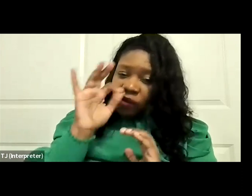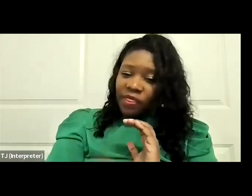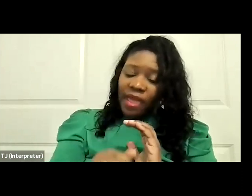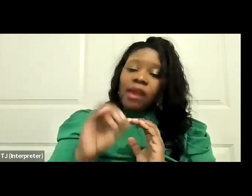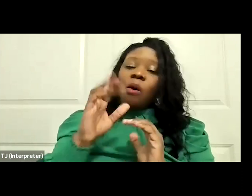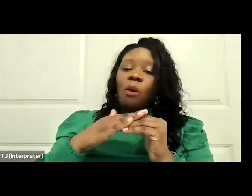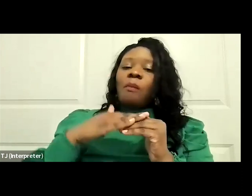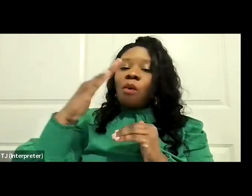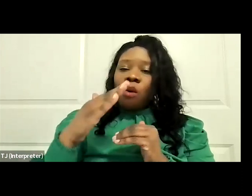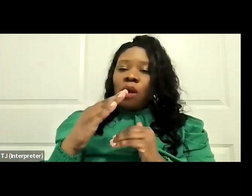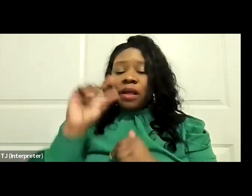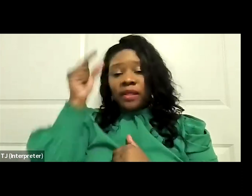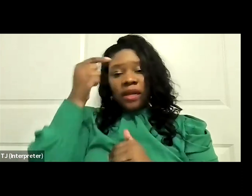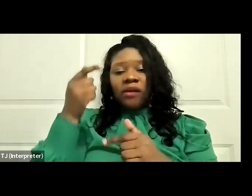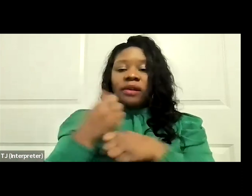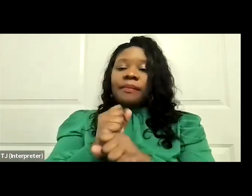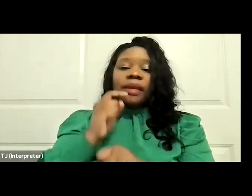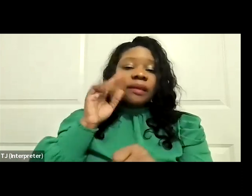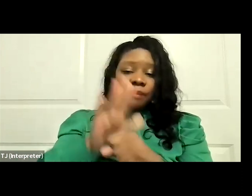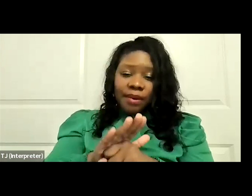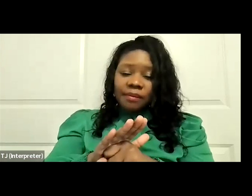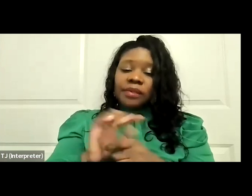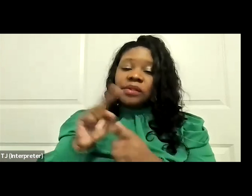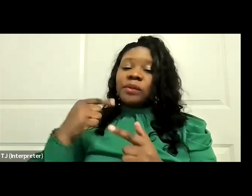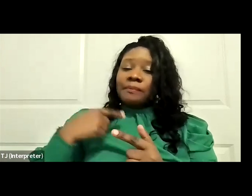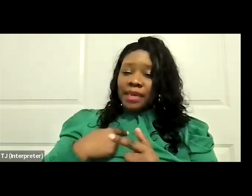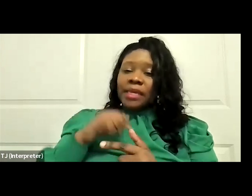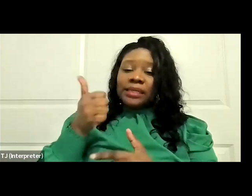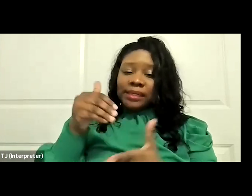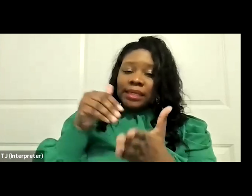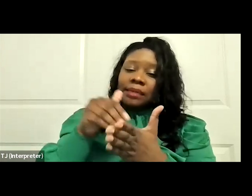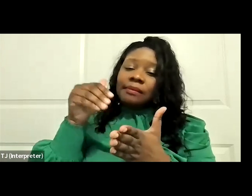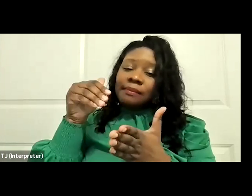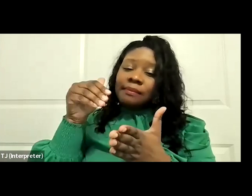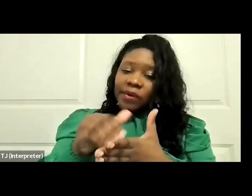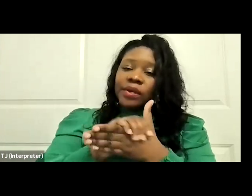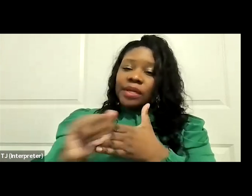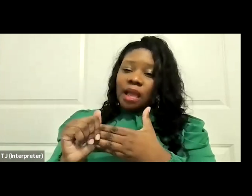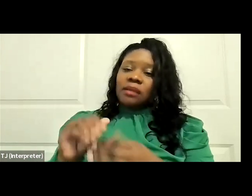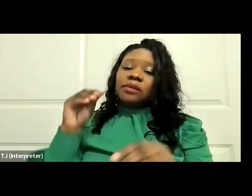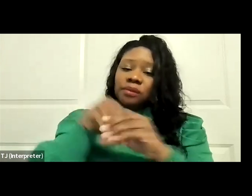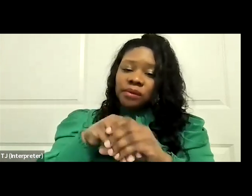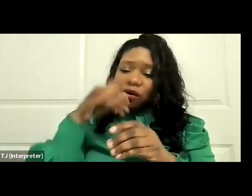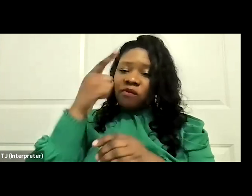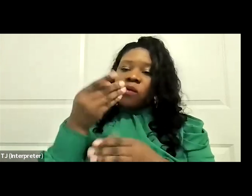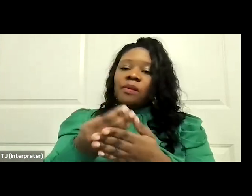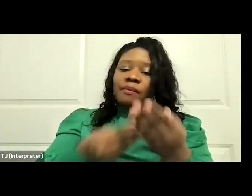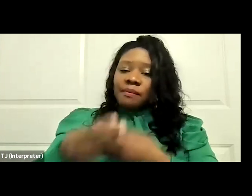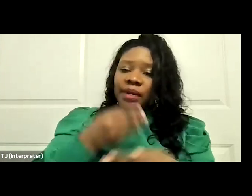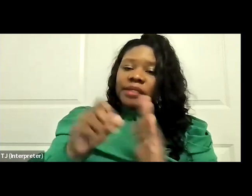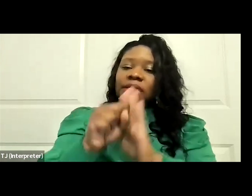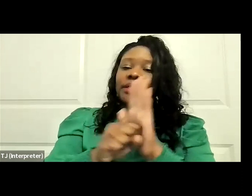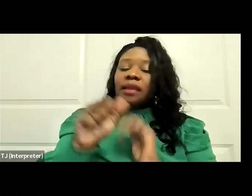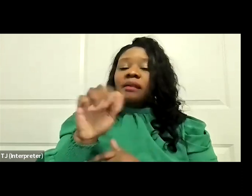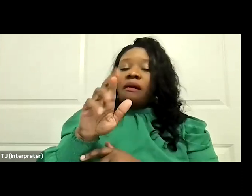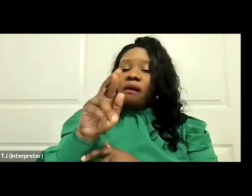made a personal promise to me several months ago of putting at least $10 million into our budget request for the State Arts Commission. So we're hopeful that the